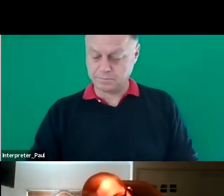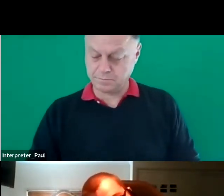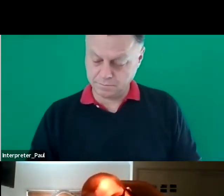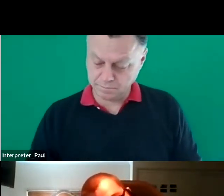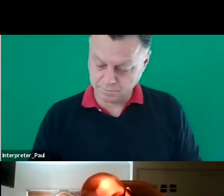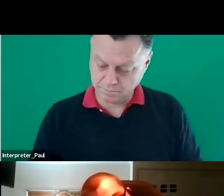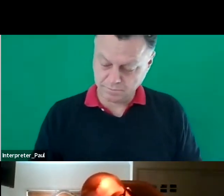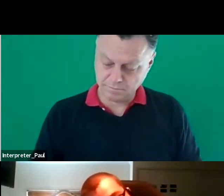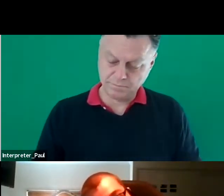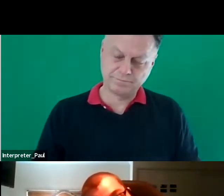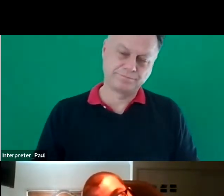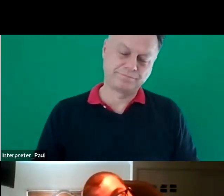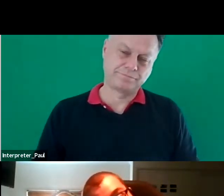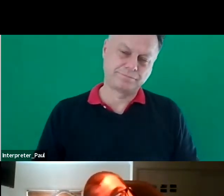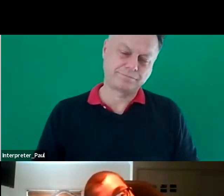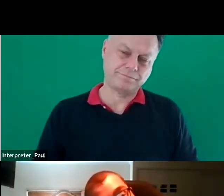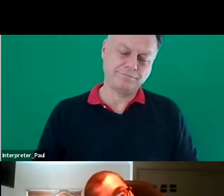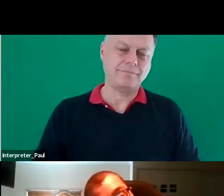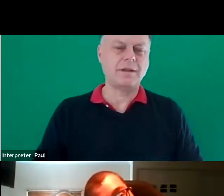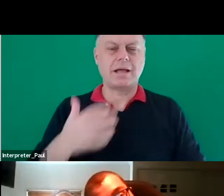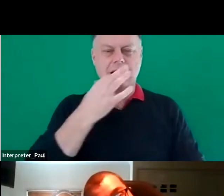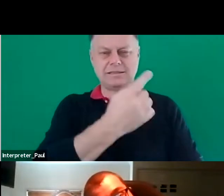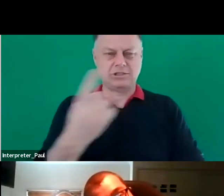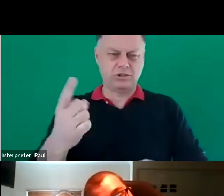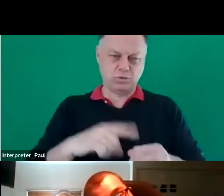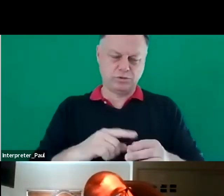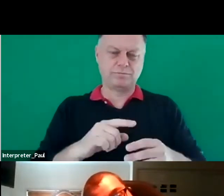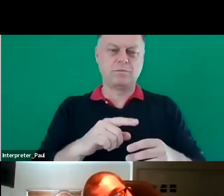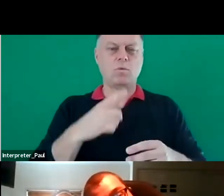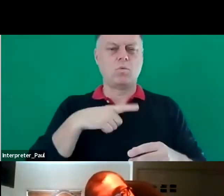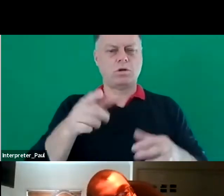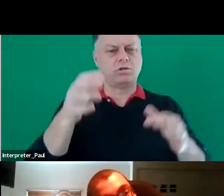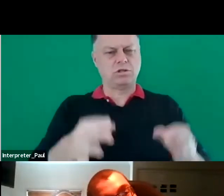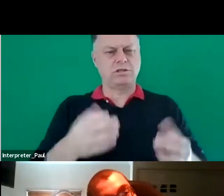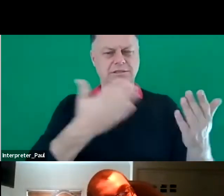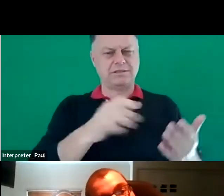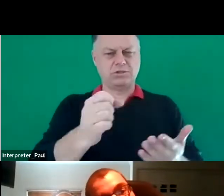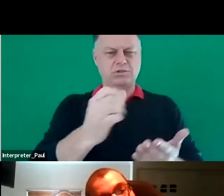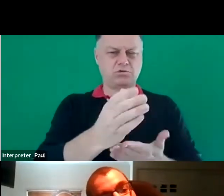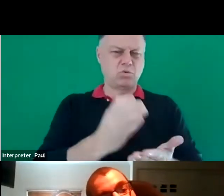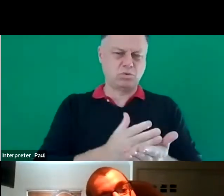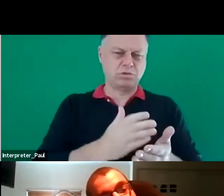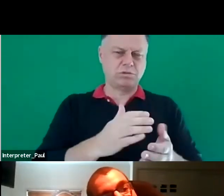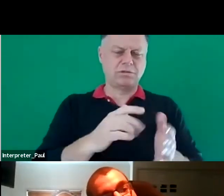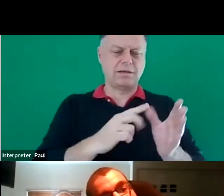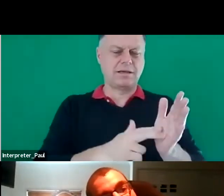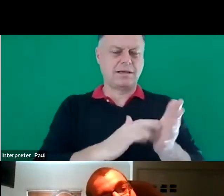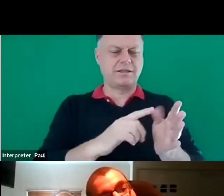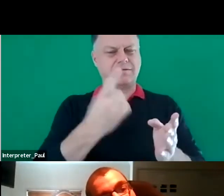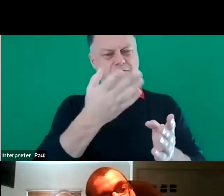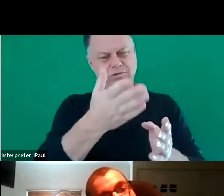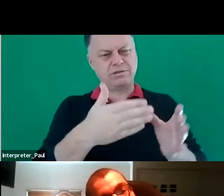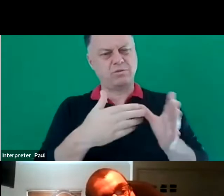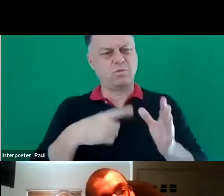each of you to this question. Why did you choose to study in your particular area? Anthony, can we start with you, please?